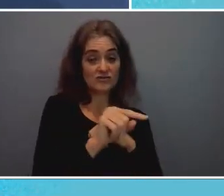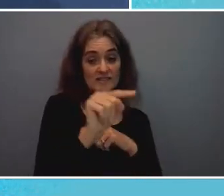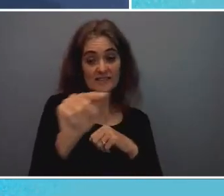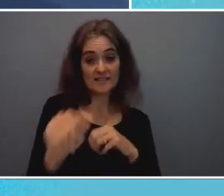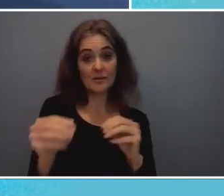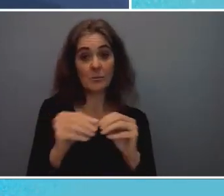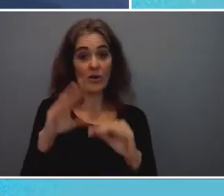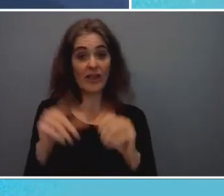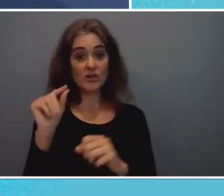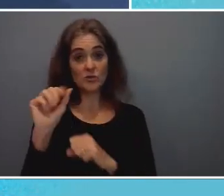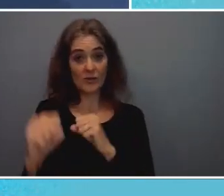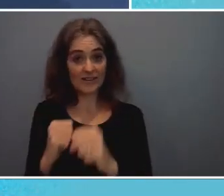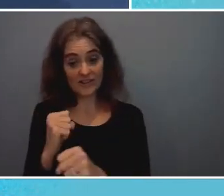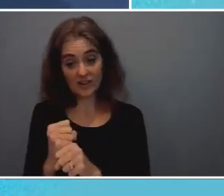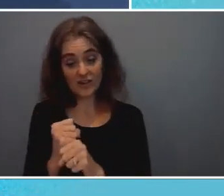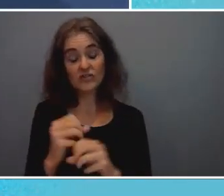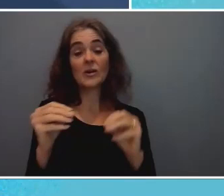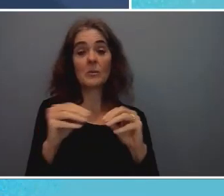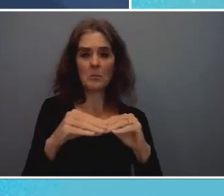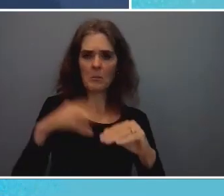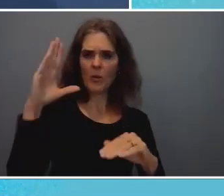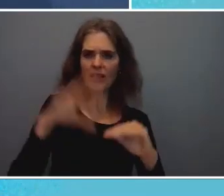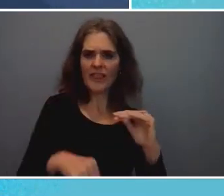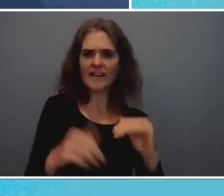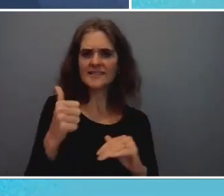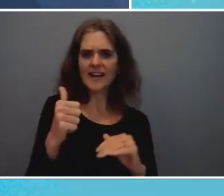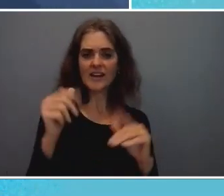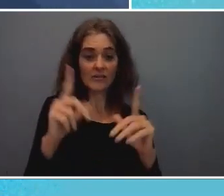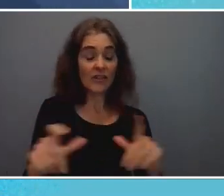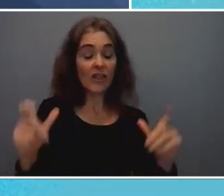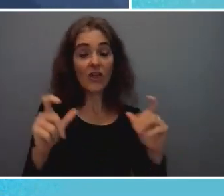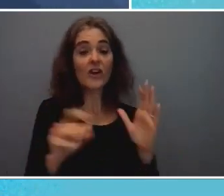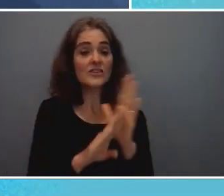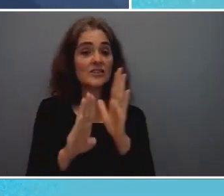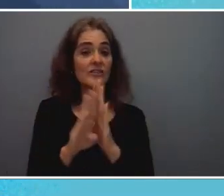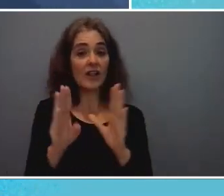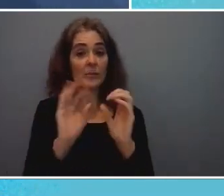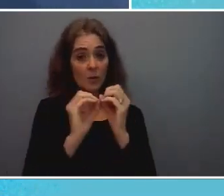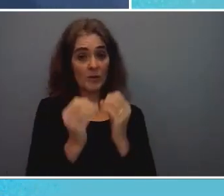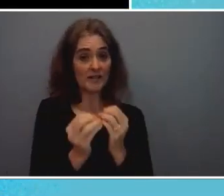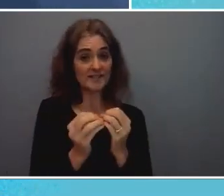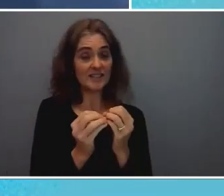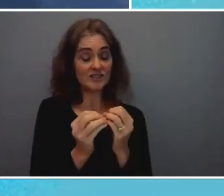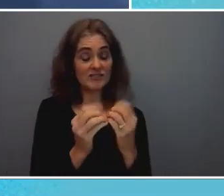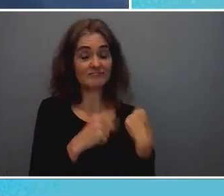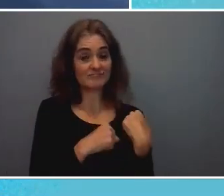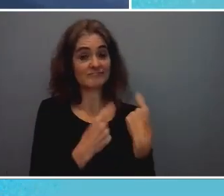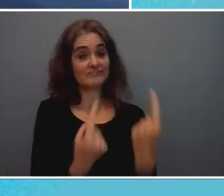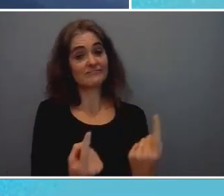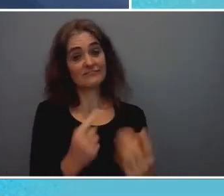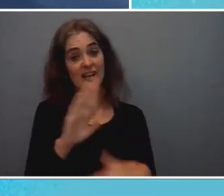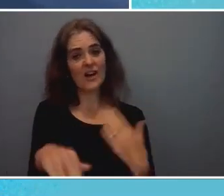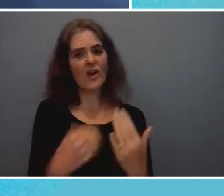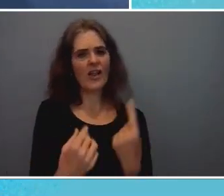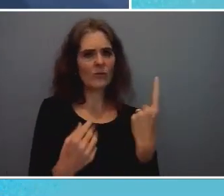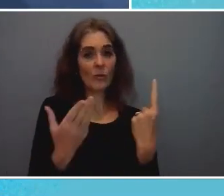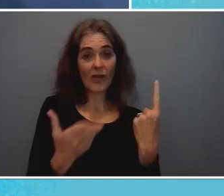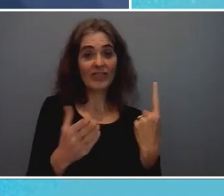than 10 of the world's largest development organizations. And all of them have one thing in common.